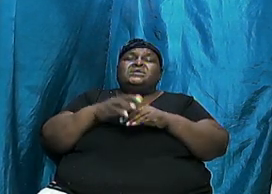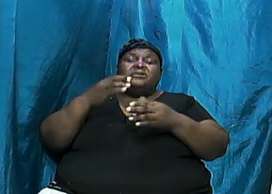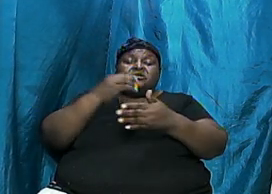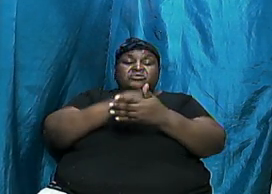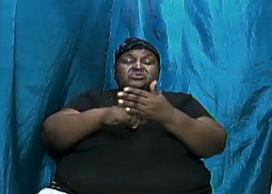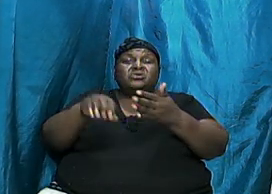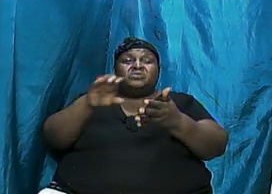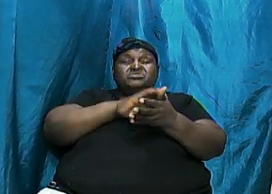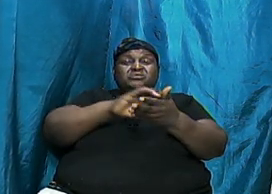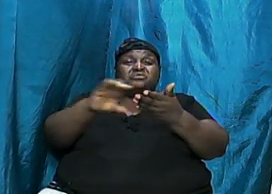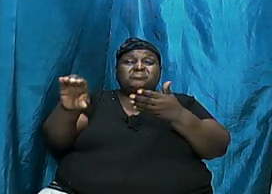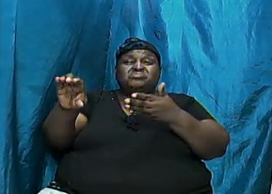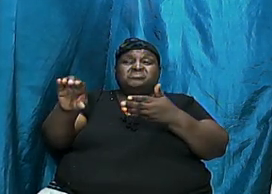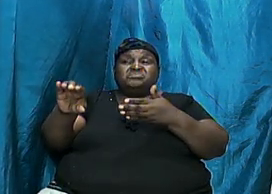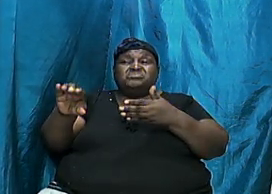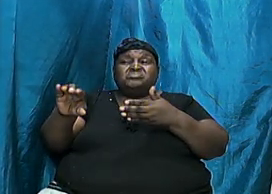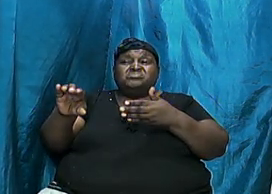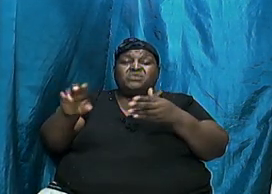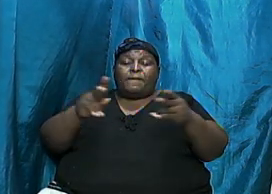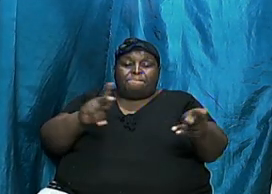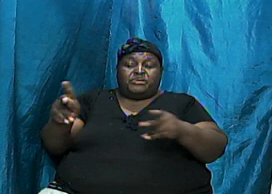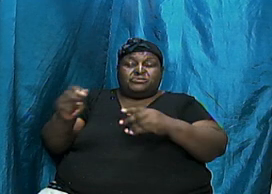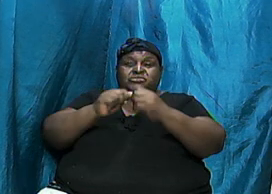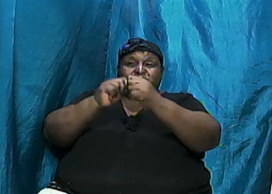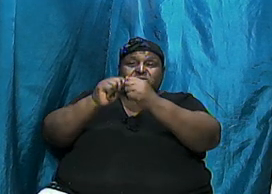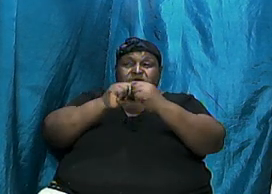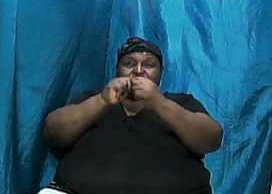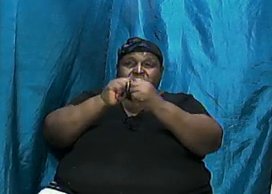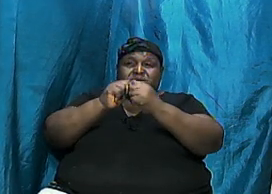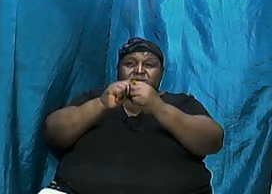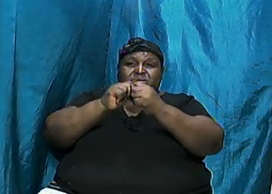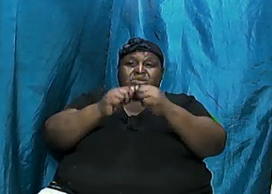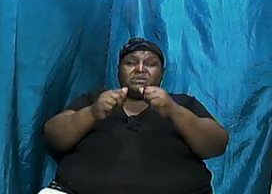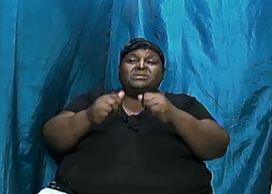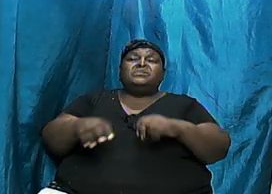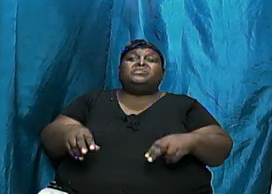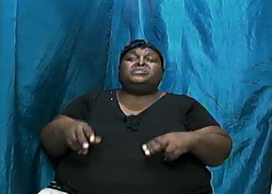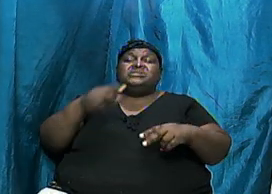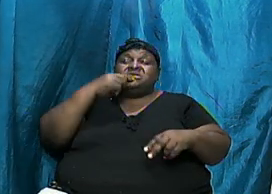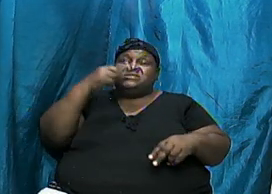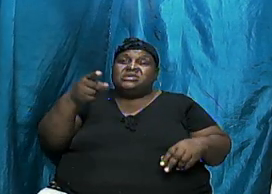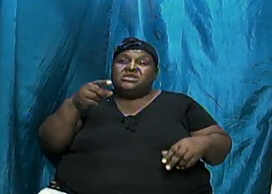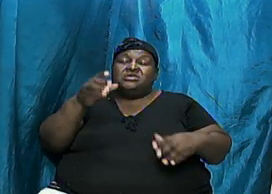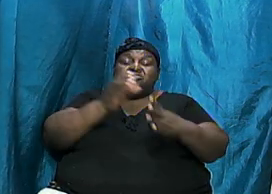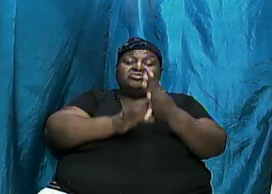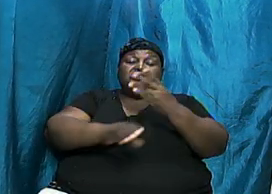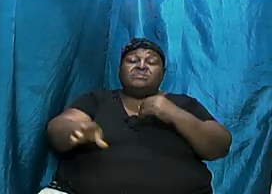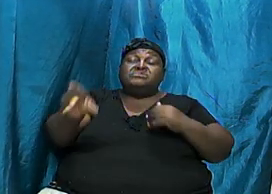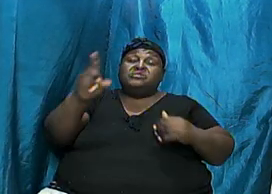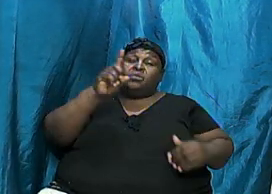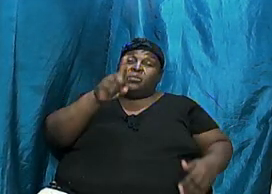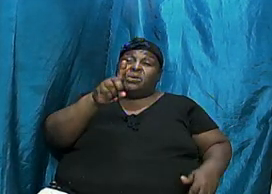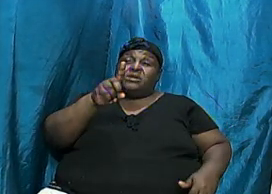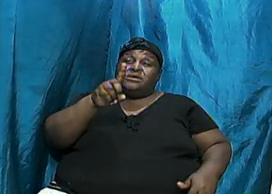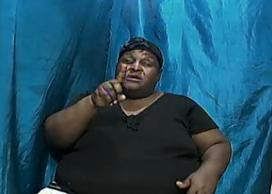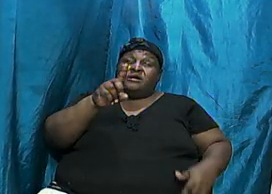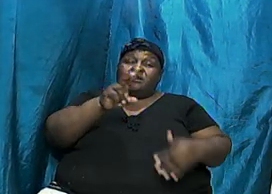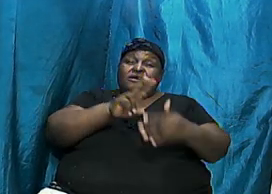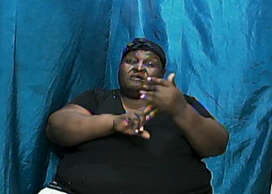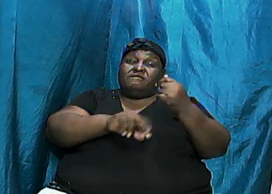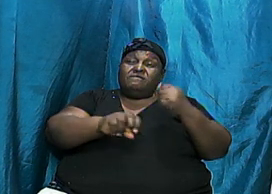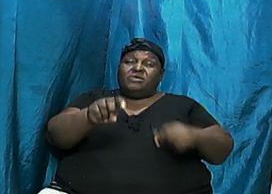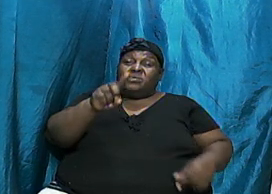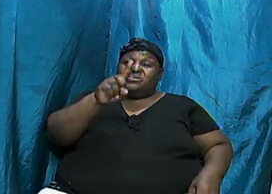kind of lumped together. So we had indicated that chapter 1 from verse 1 to